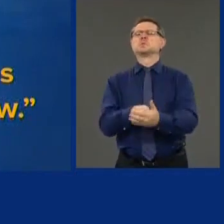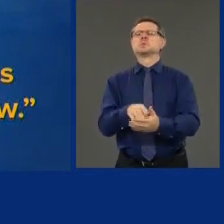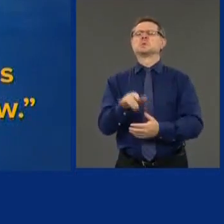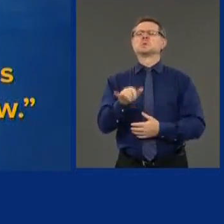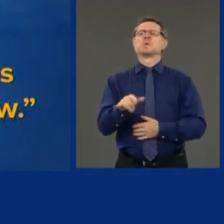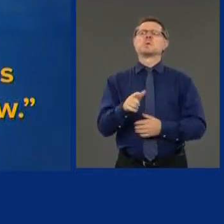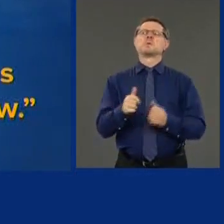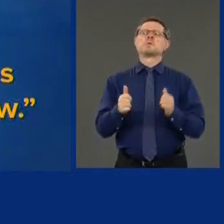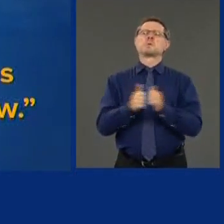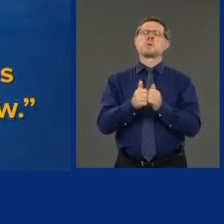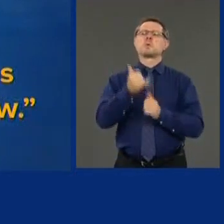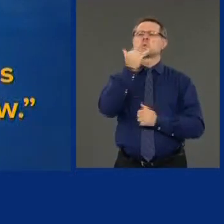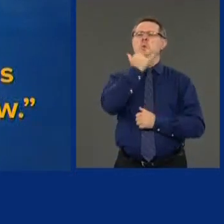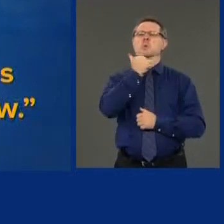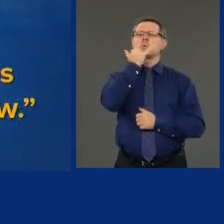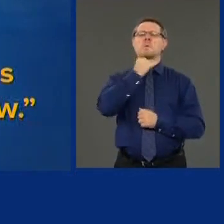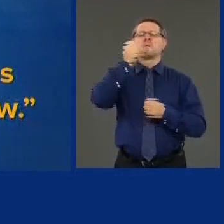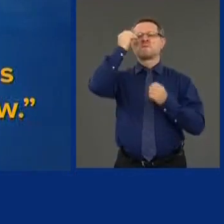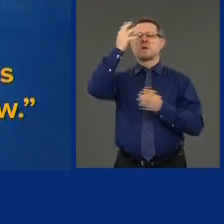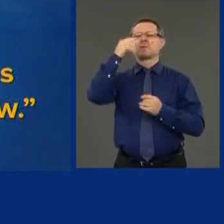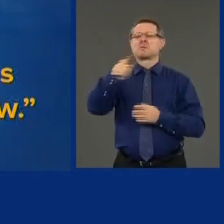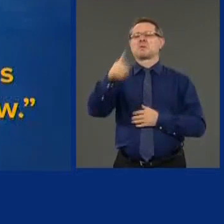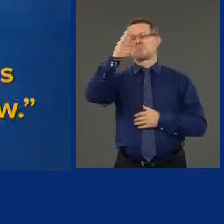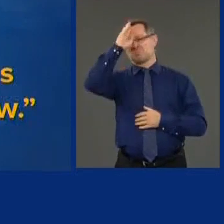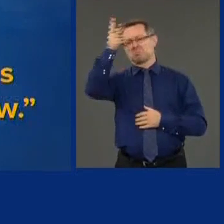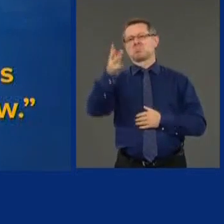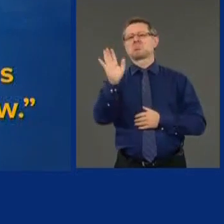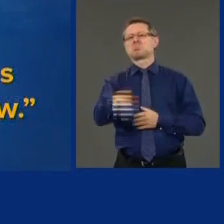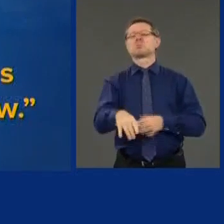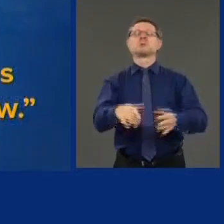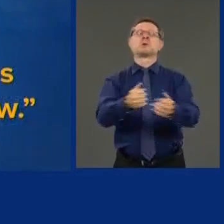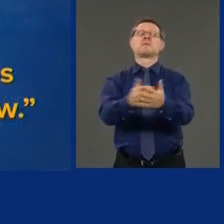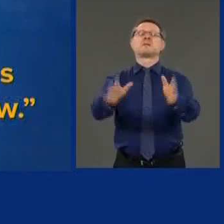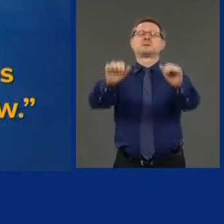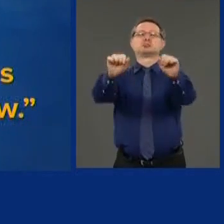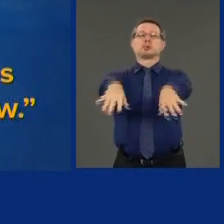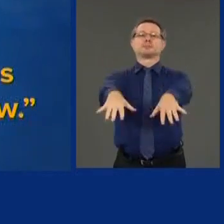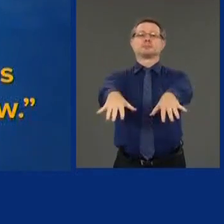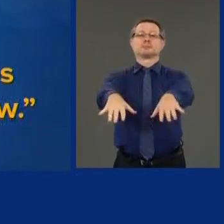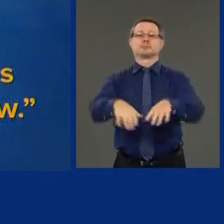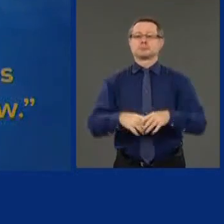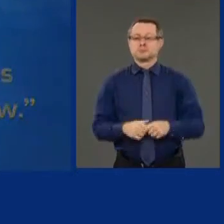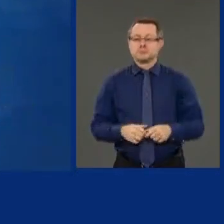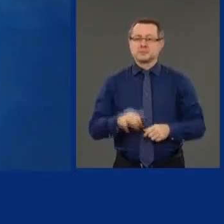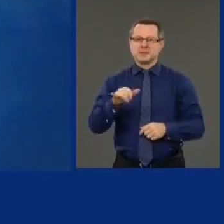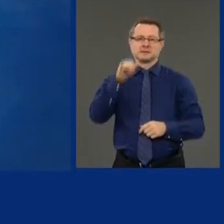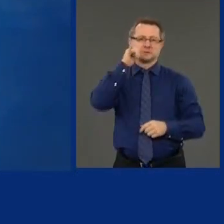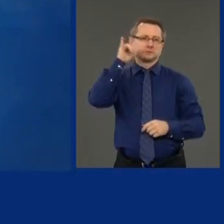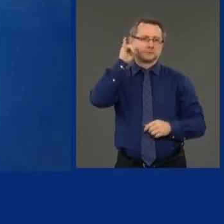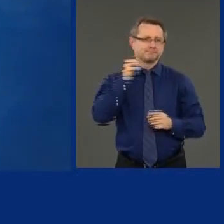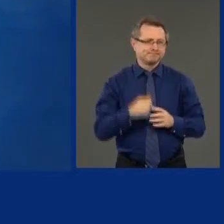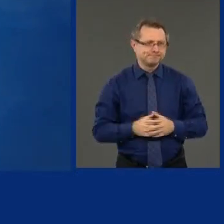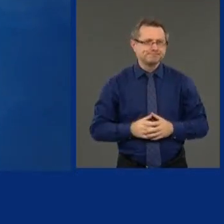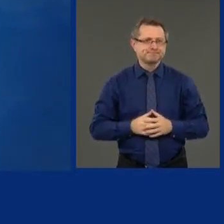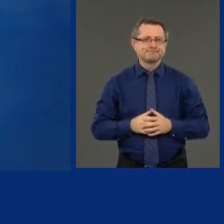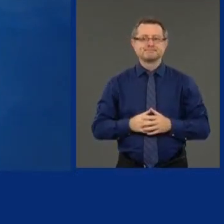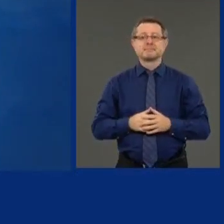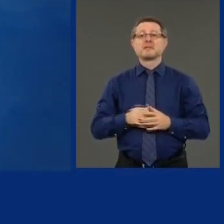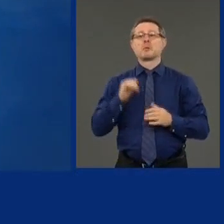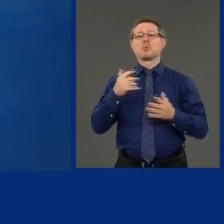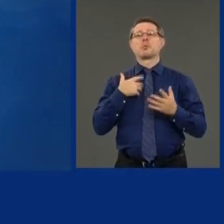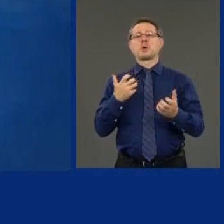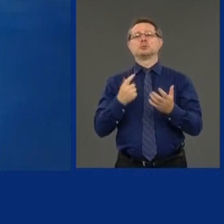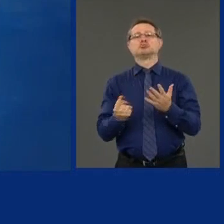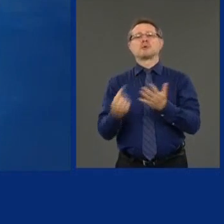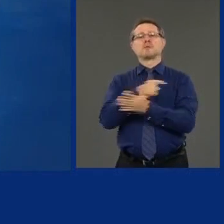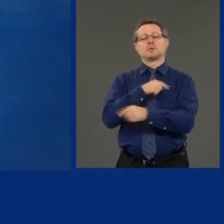representations. Okay? That was yesterday. So now let's go back just to review